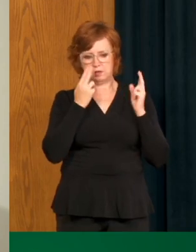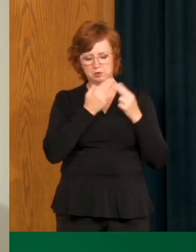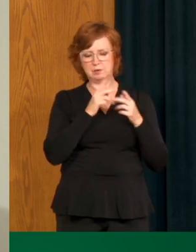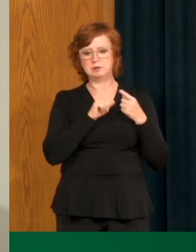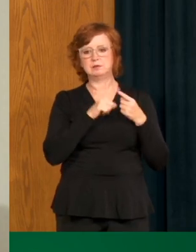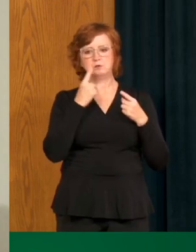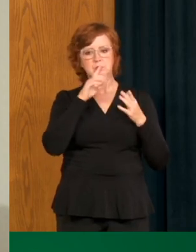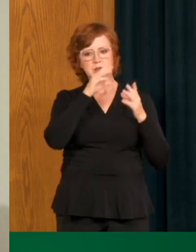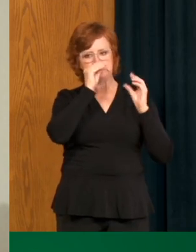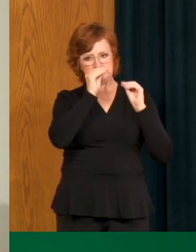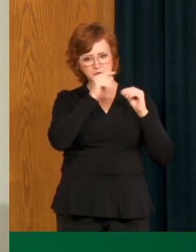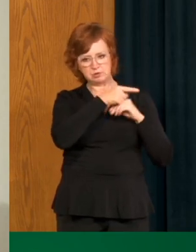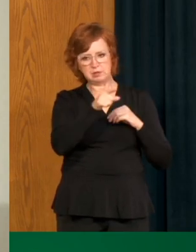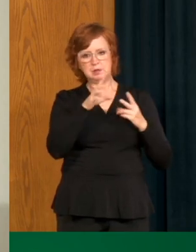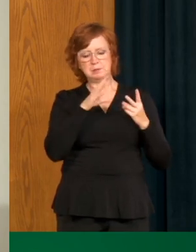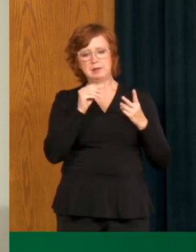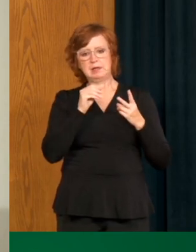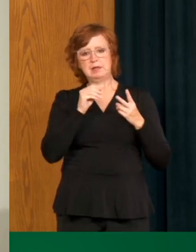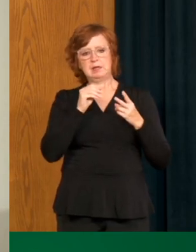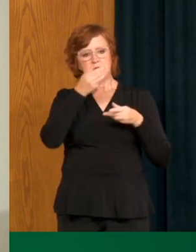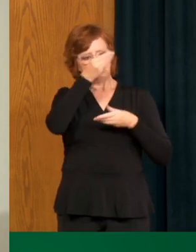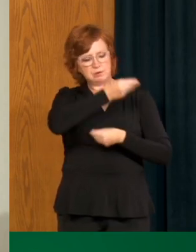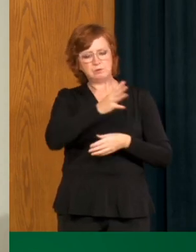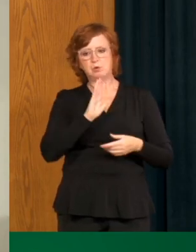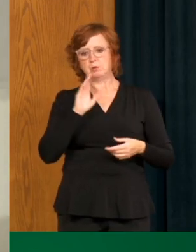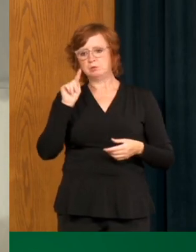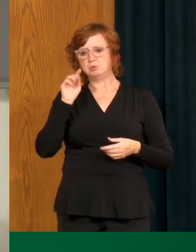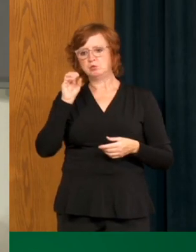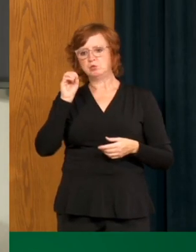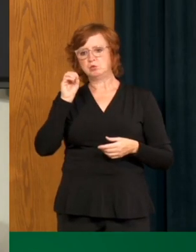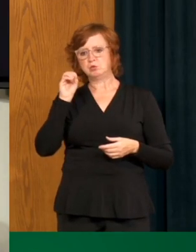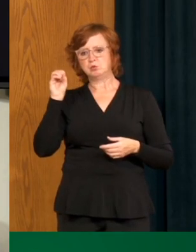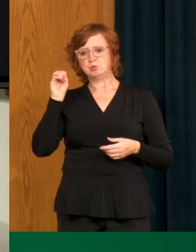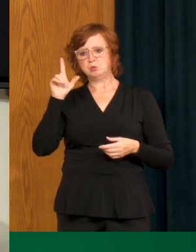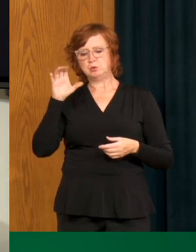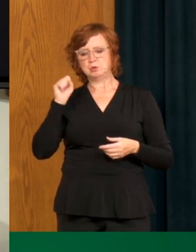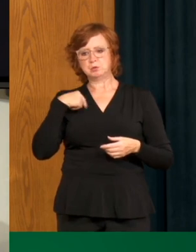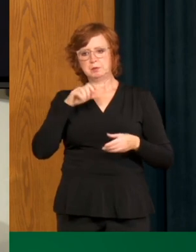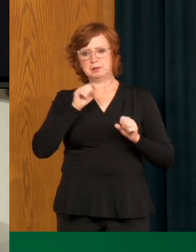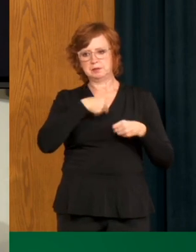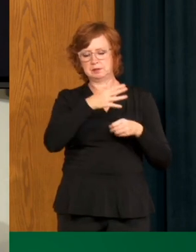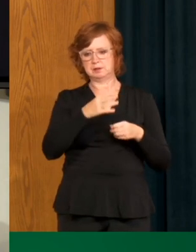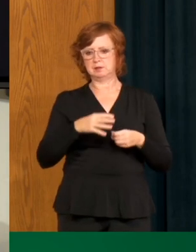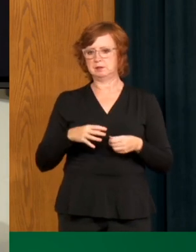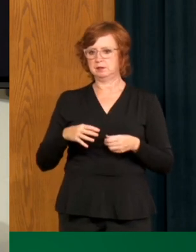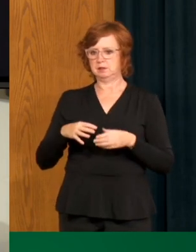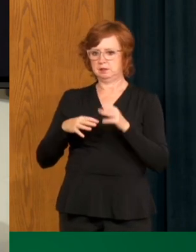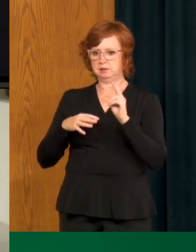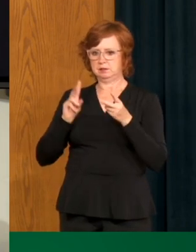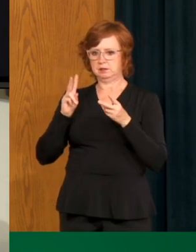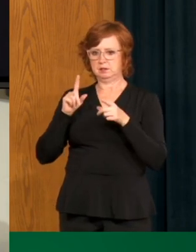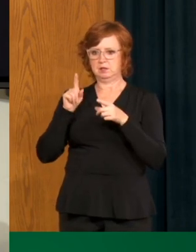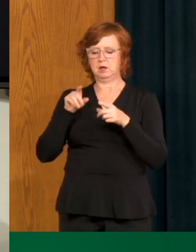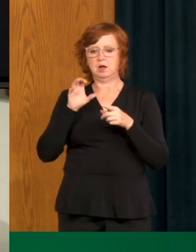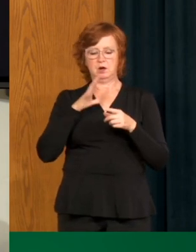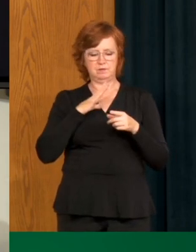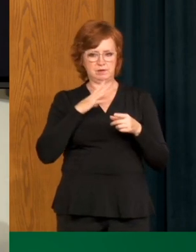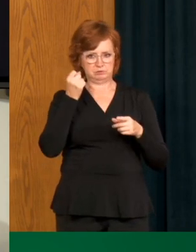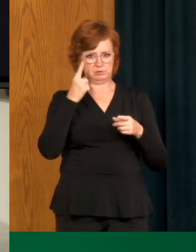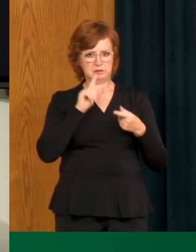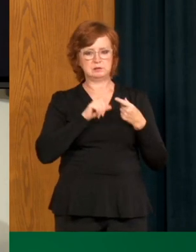those tools when they're available. Follow up Steph? Yeah. I can understand, uh, the desire to want to focus on education,